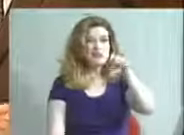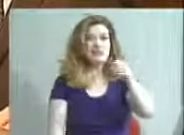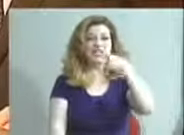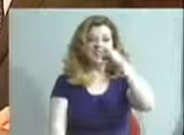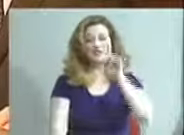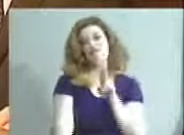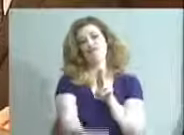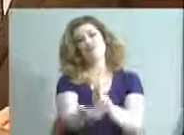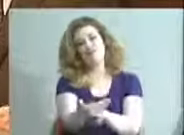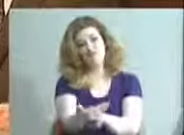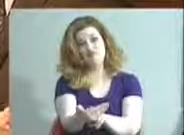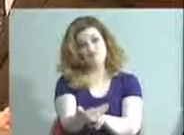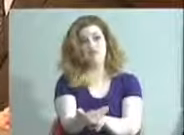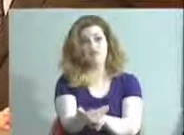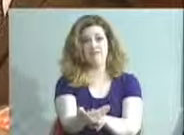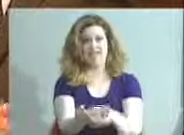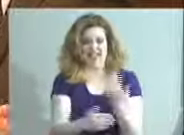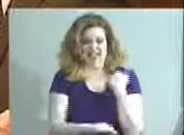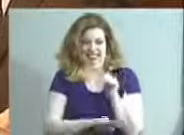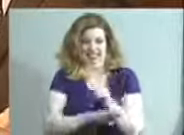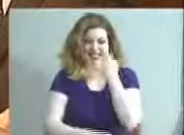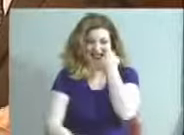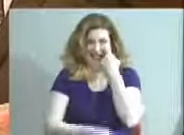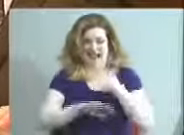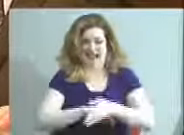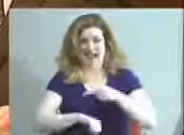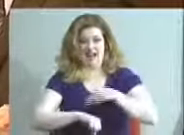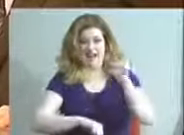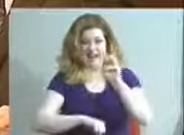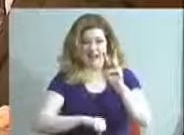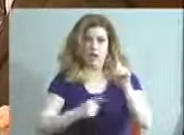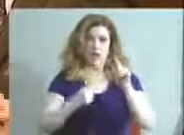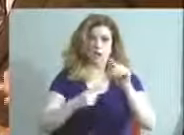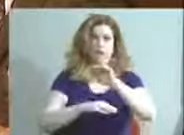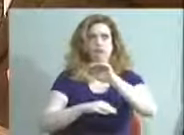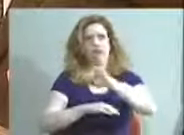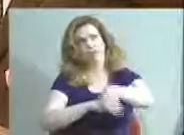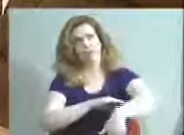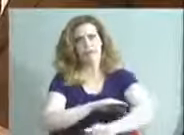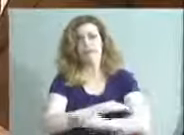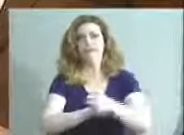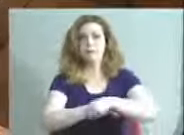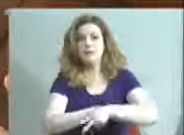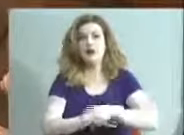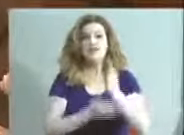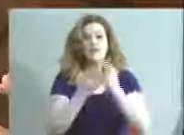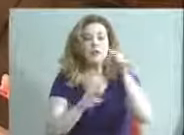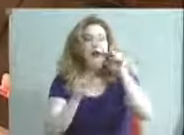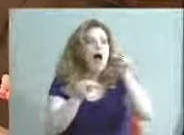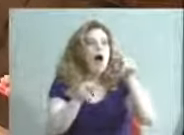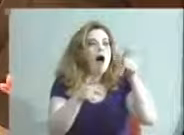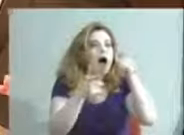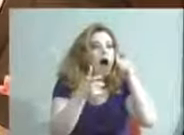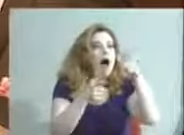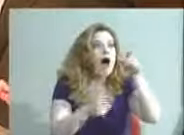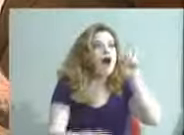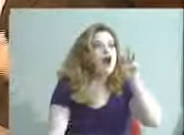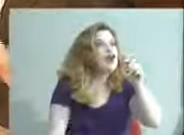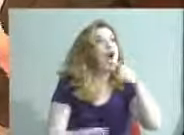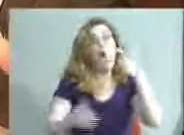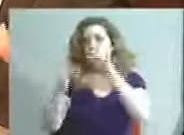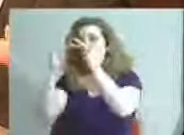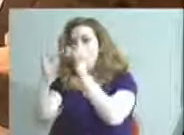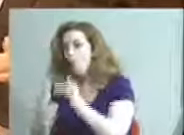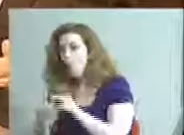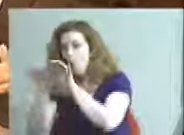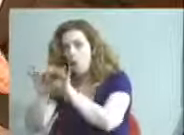kids sign up last night after 6 o'clock to midnight. So they were watching the news. Somebody was watching the news. And they went to our website at